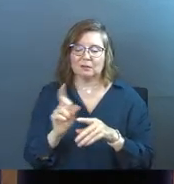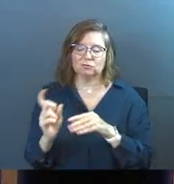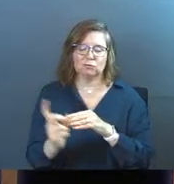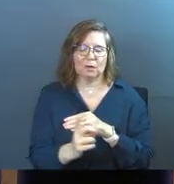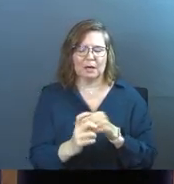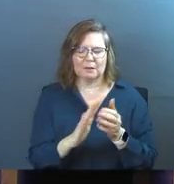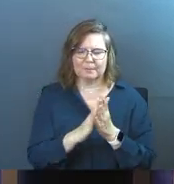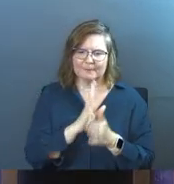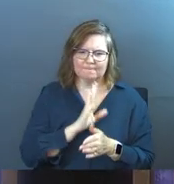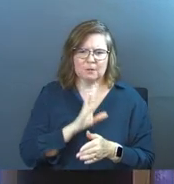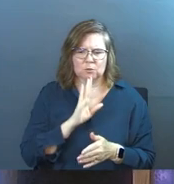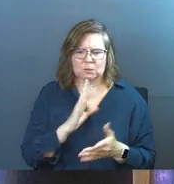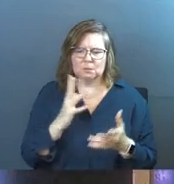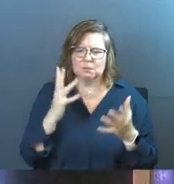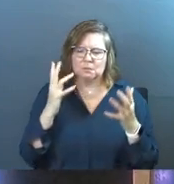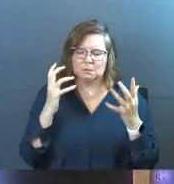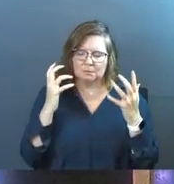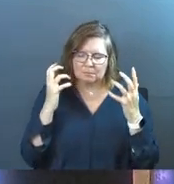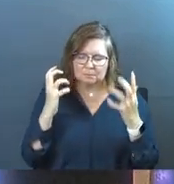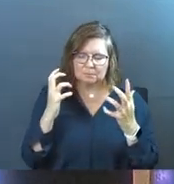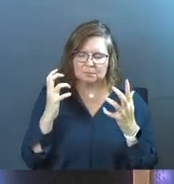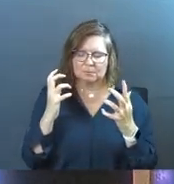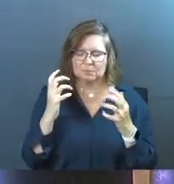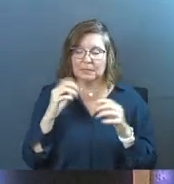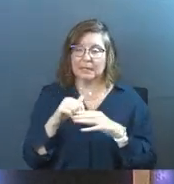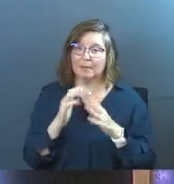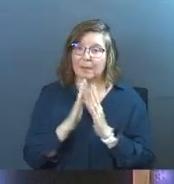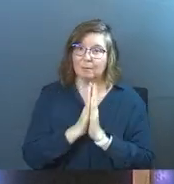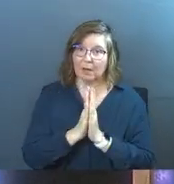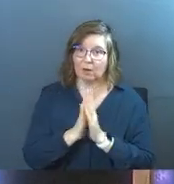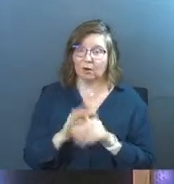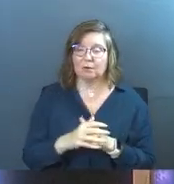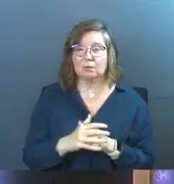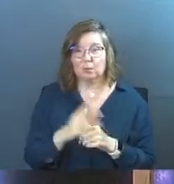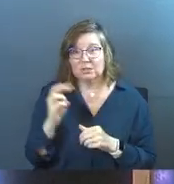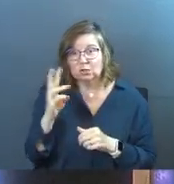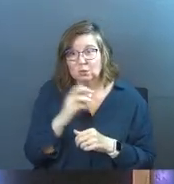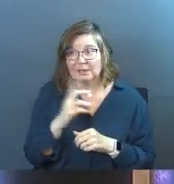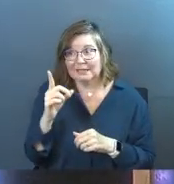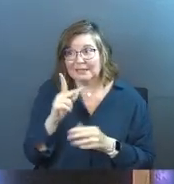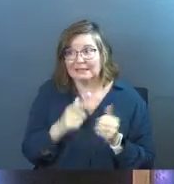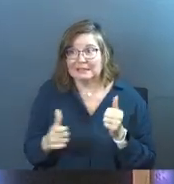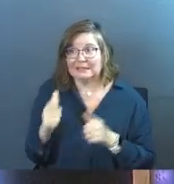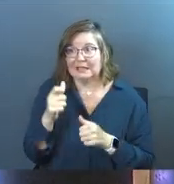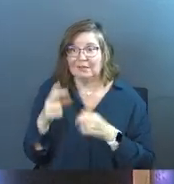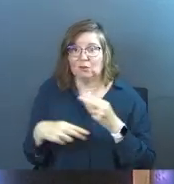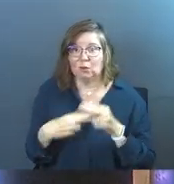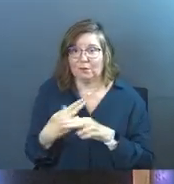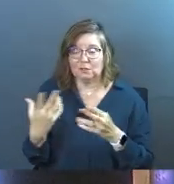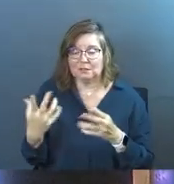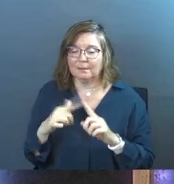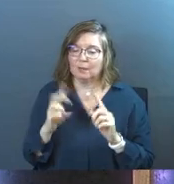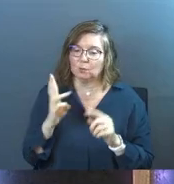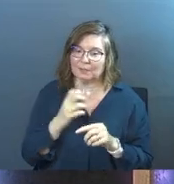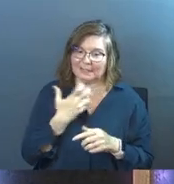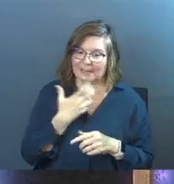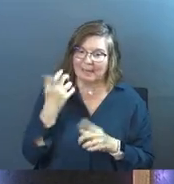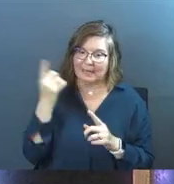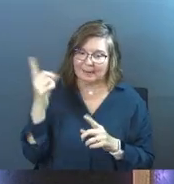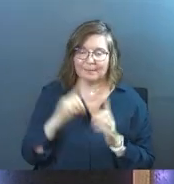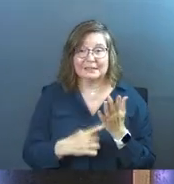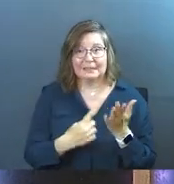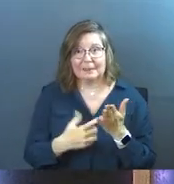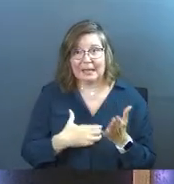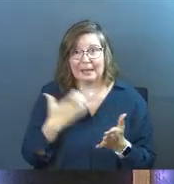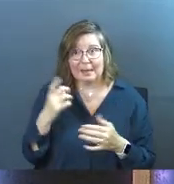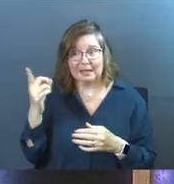was starting to get frustrated with God in my prayer, which is weird. He's King of the universe and all that stuff. It's weird to get mad at him, but